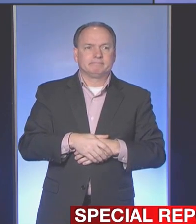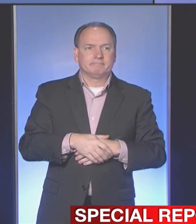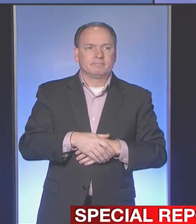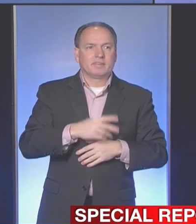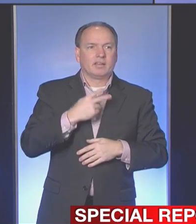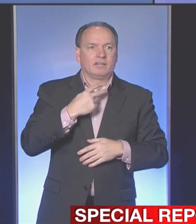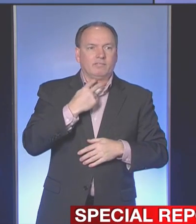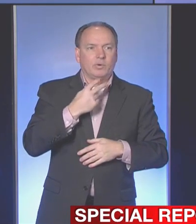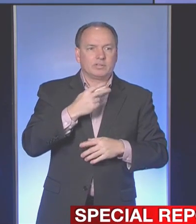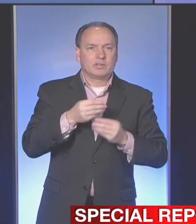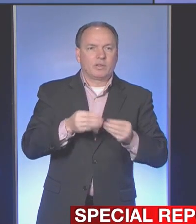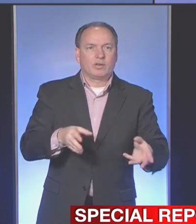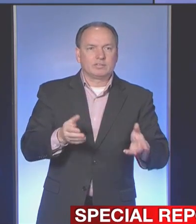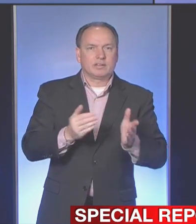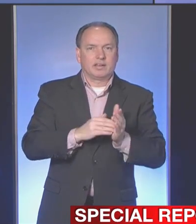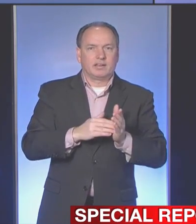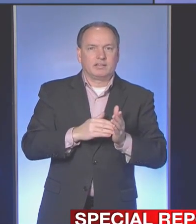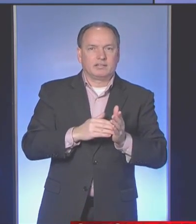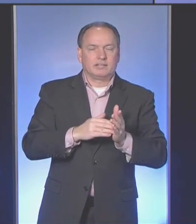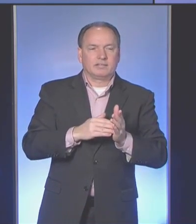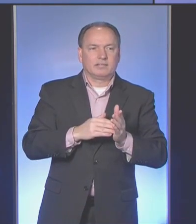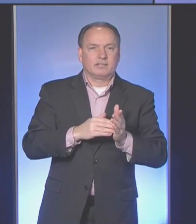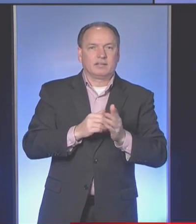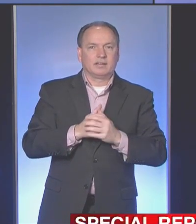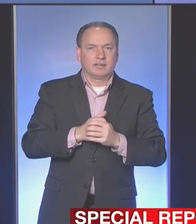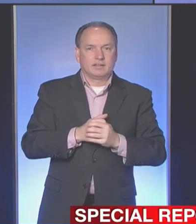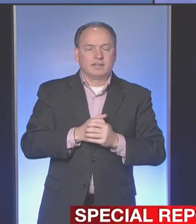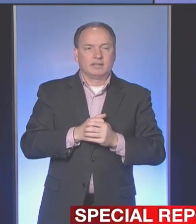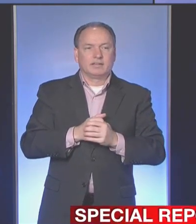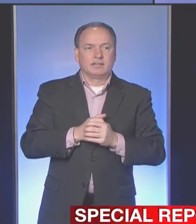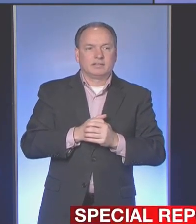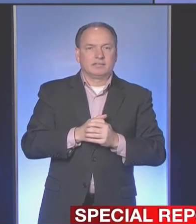Okay. Now you're muted. You weren't.